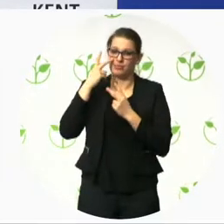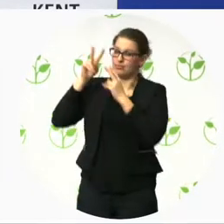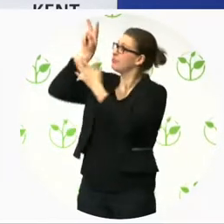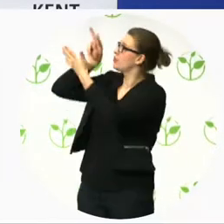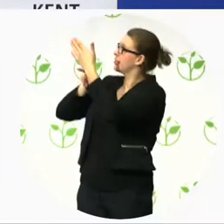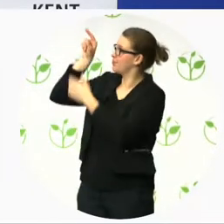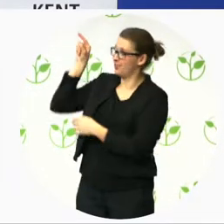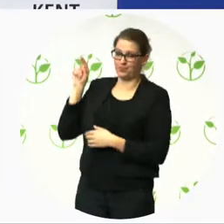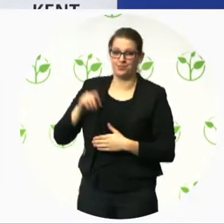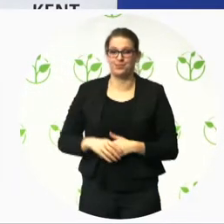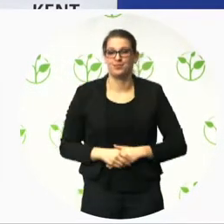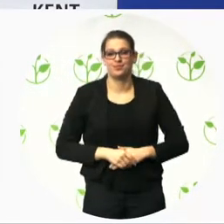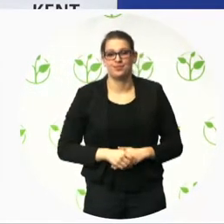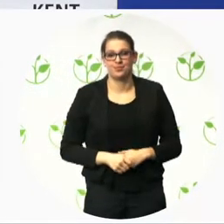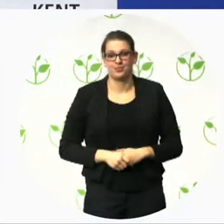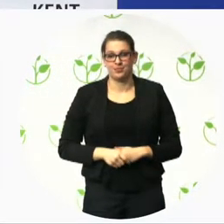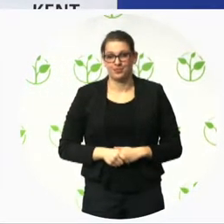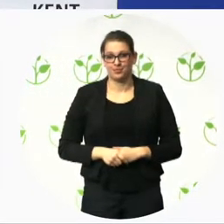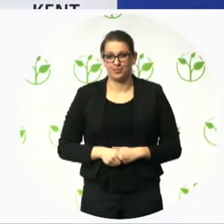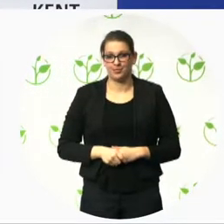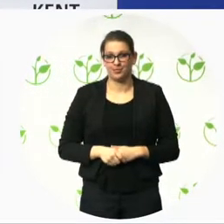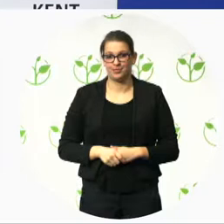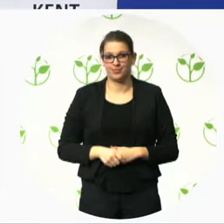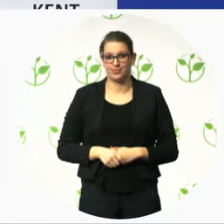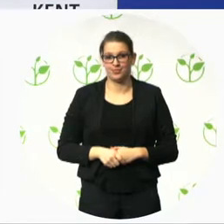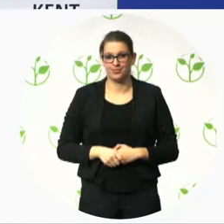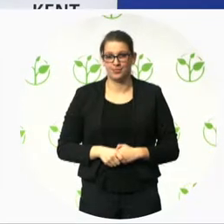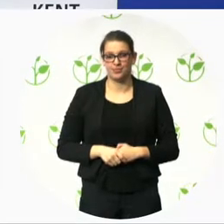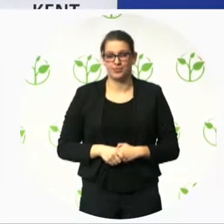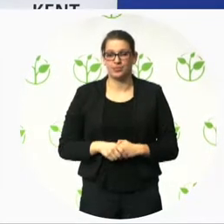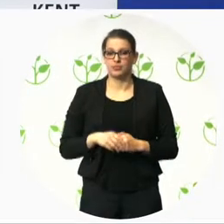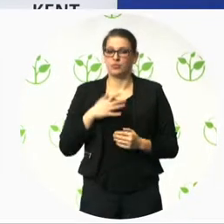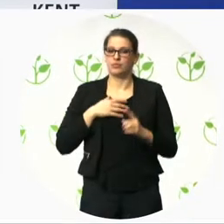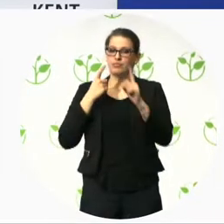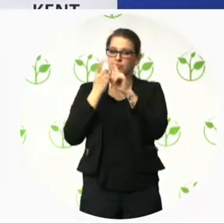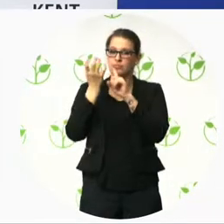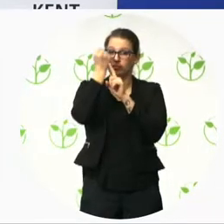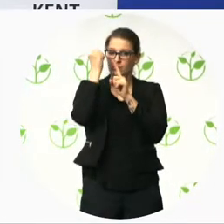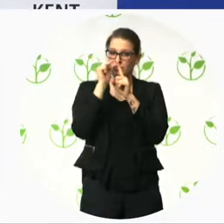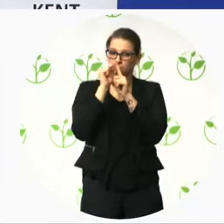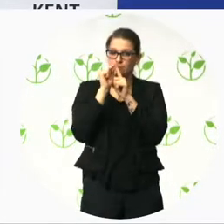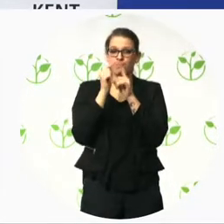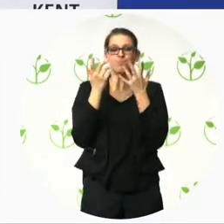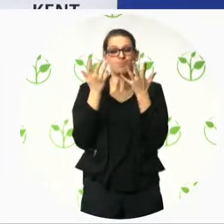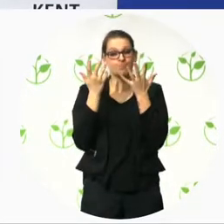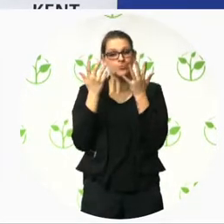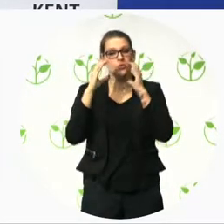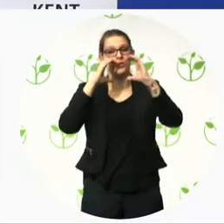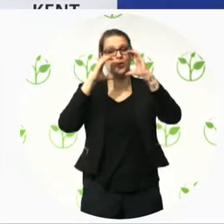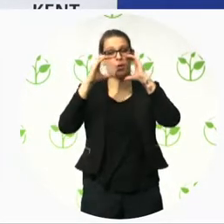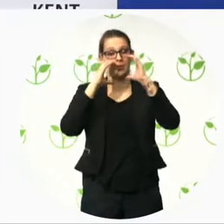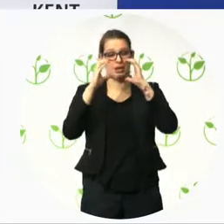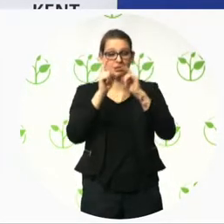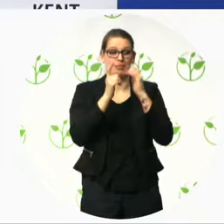of the cooperation to harmonize ICT standards across the Atlantic, which is the subject of another innovative